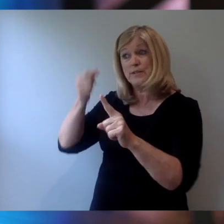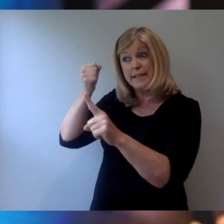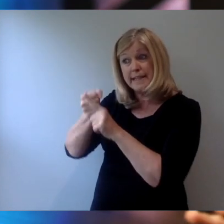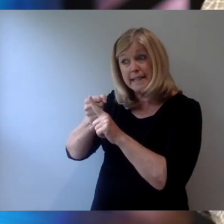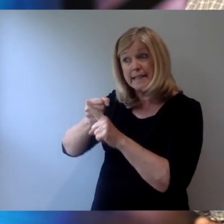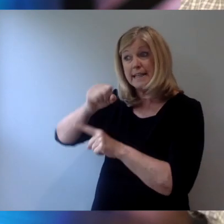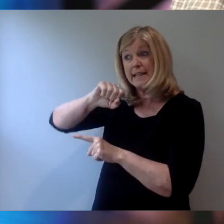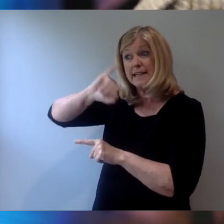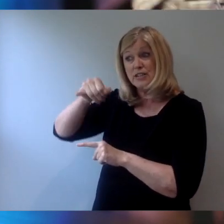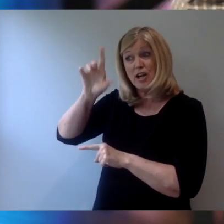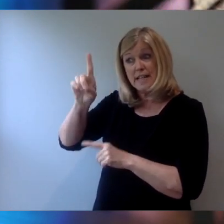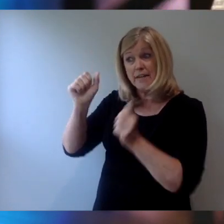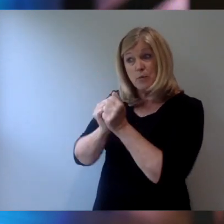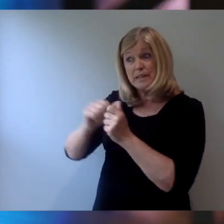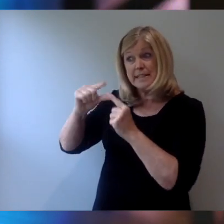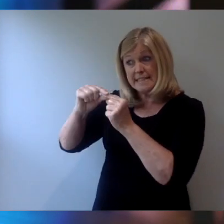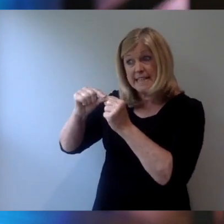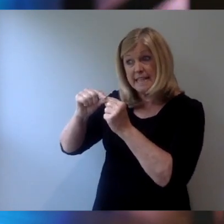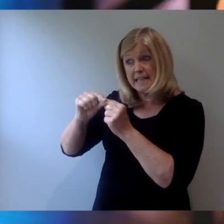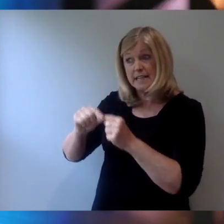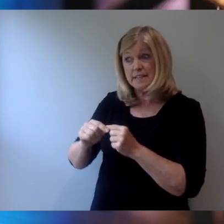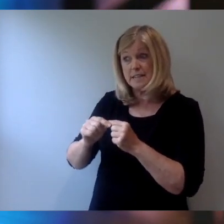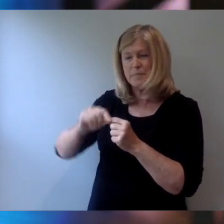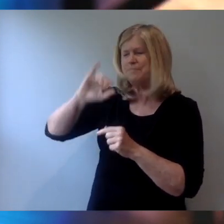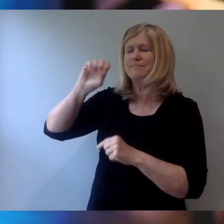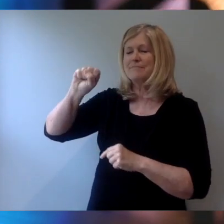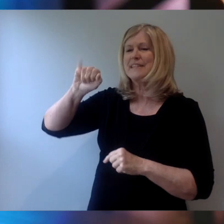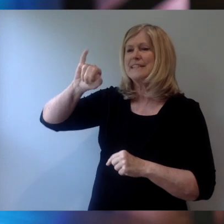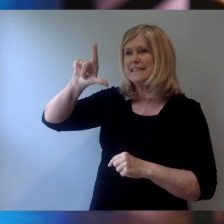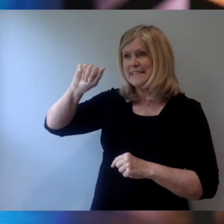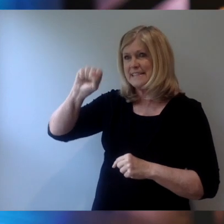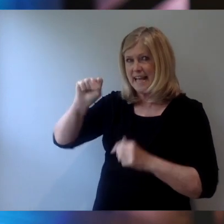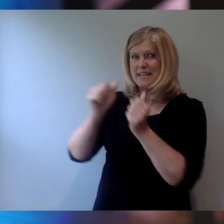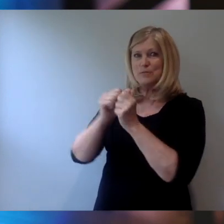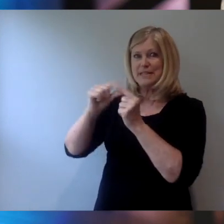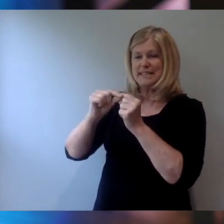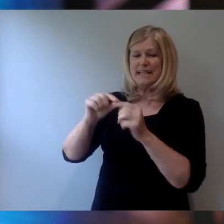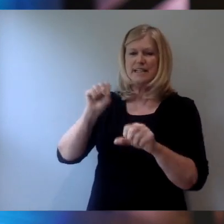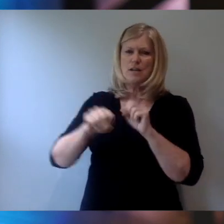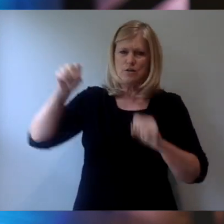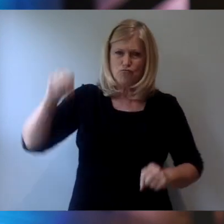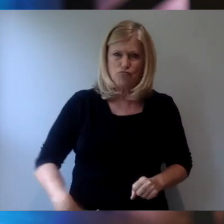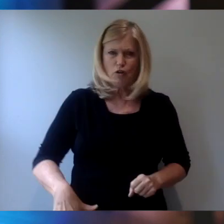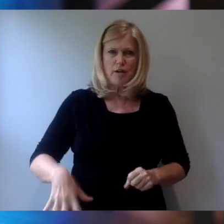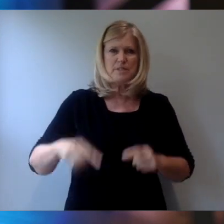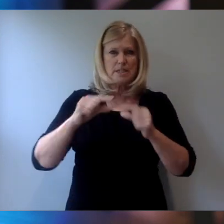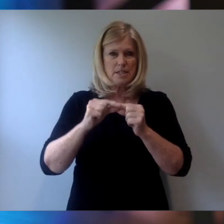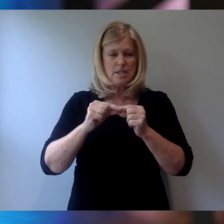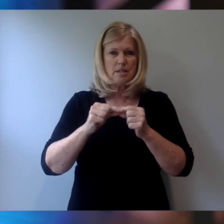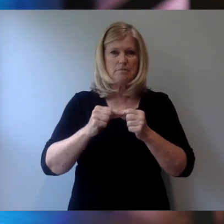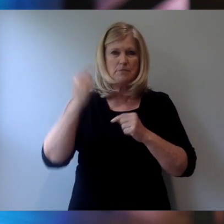John David with a stick. And he got the message. So he drops the stick and his facial expression